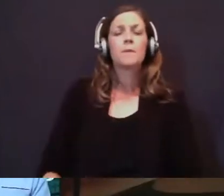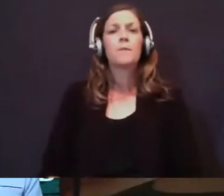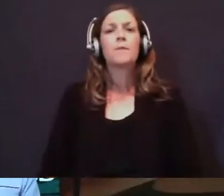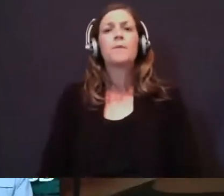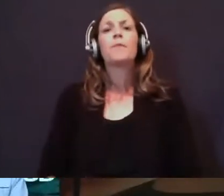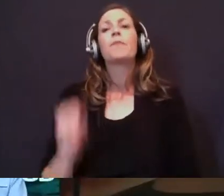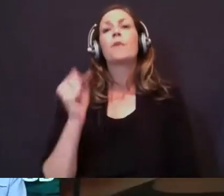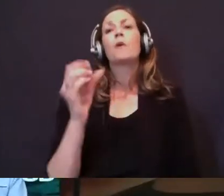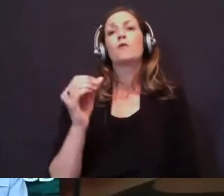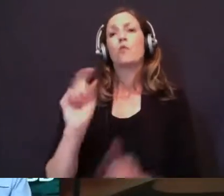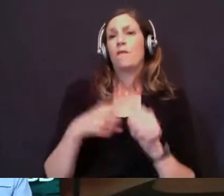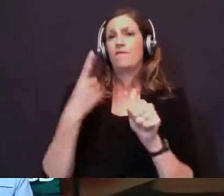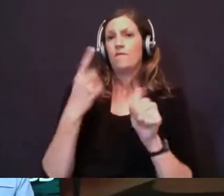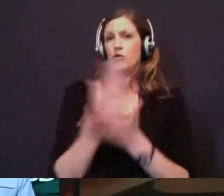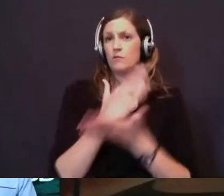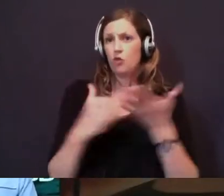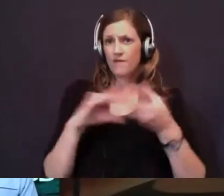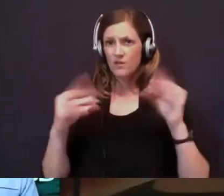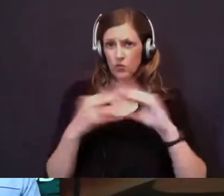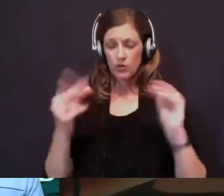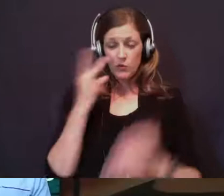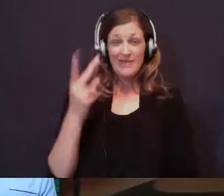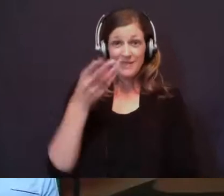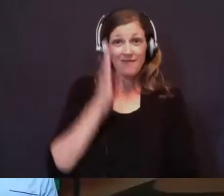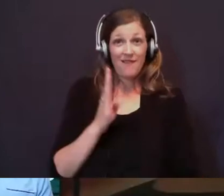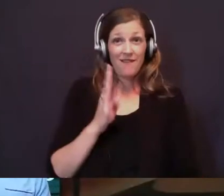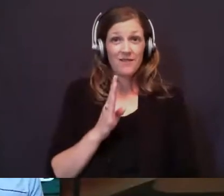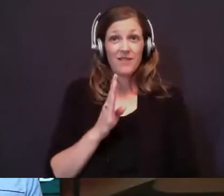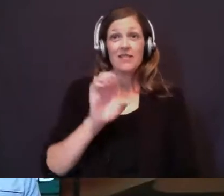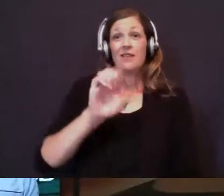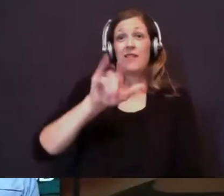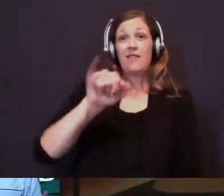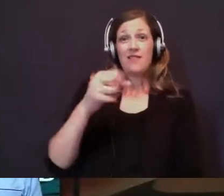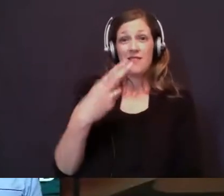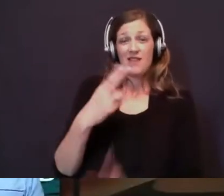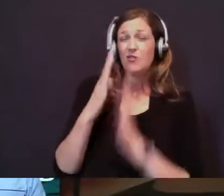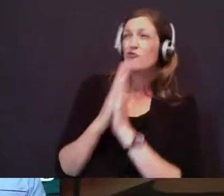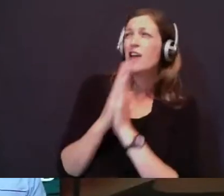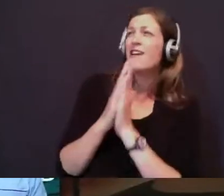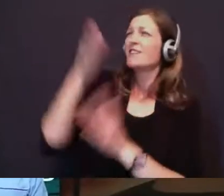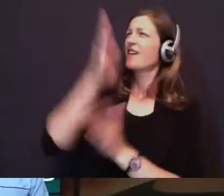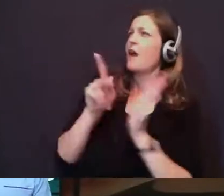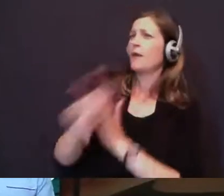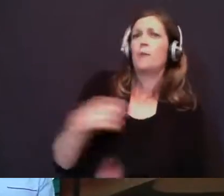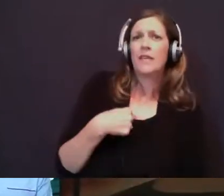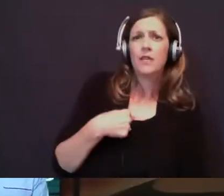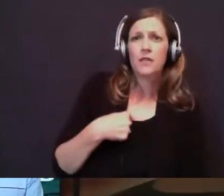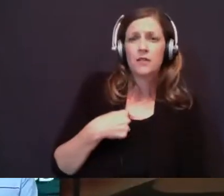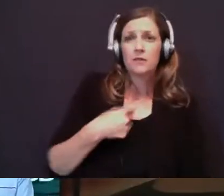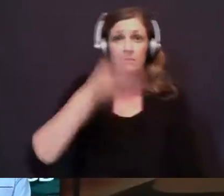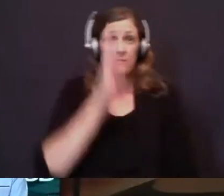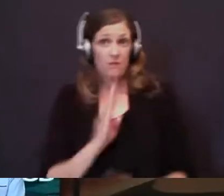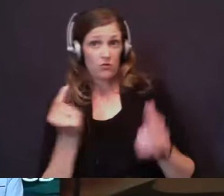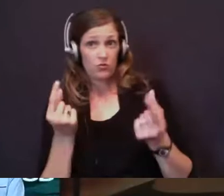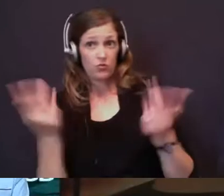So the first part of the story where we see God is when Elijah prays, God, kill me. And what does God do?